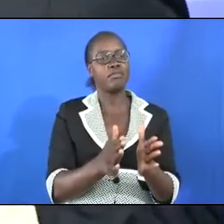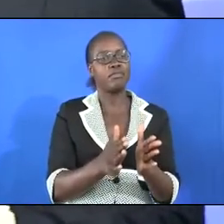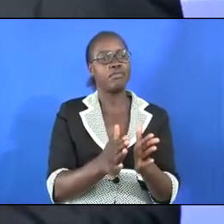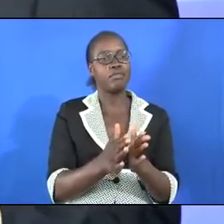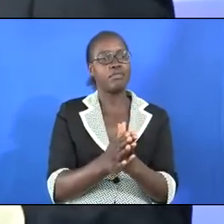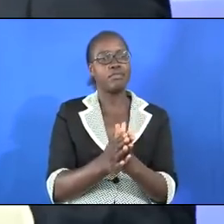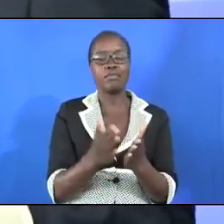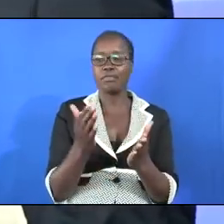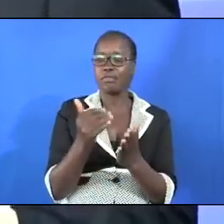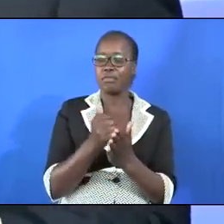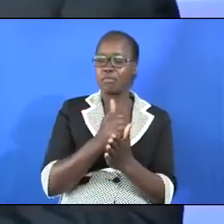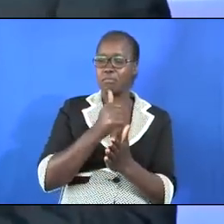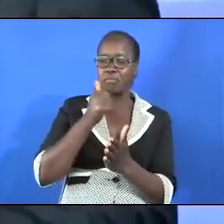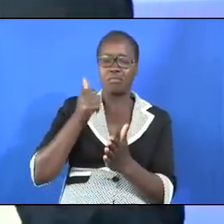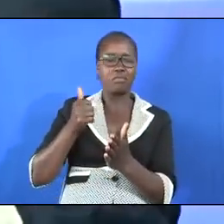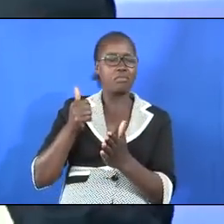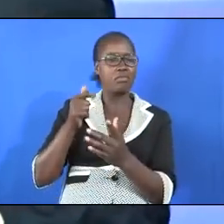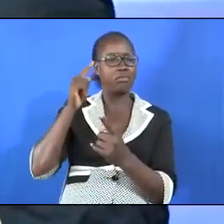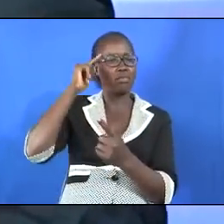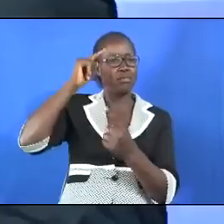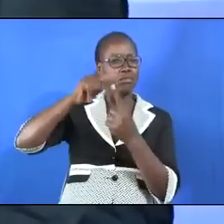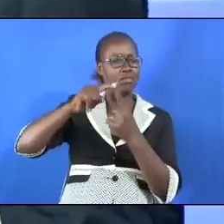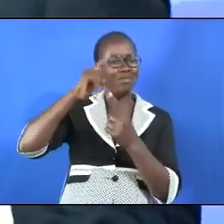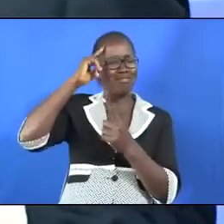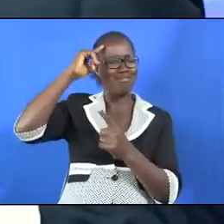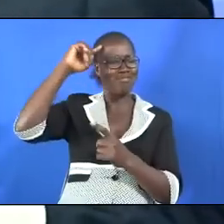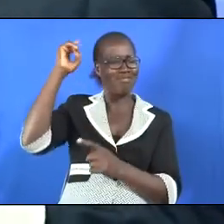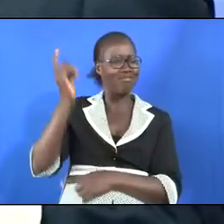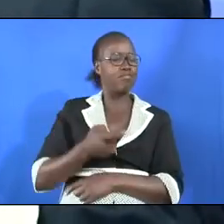rebuke towards being big headed